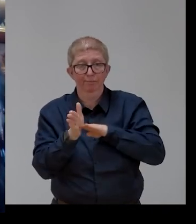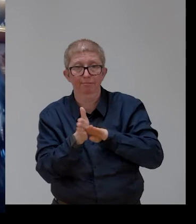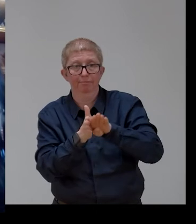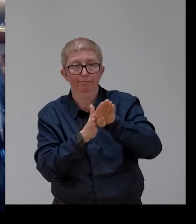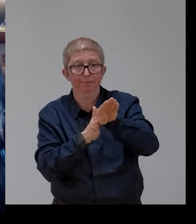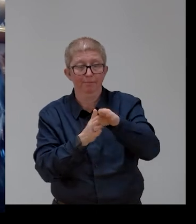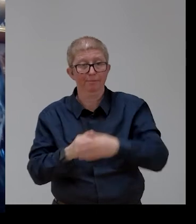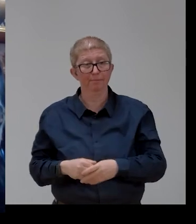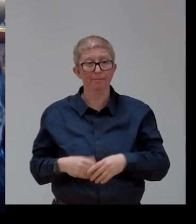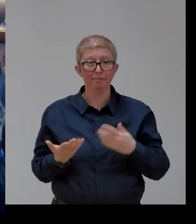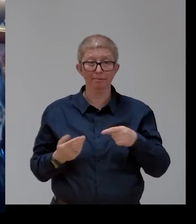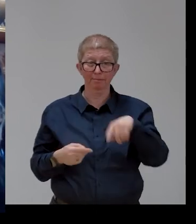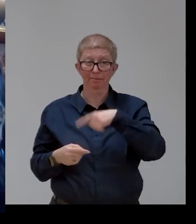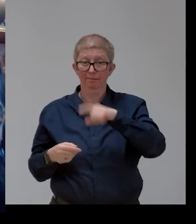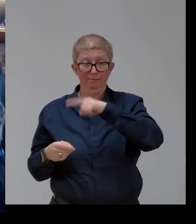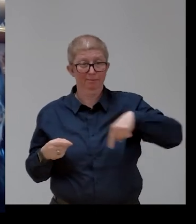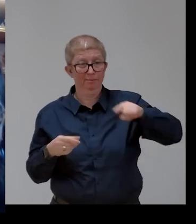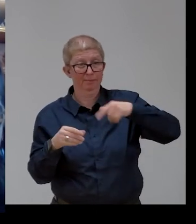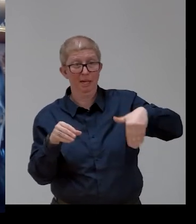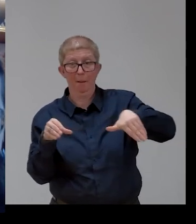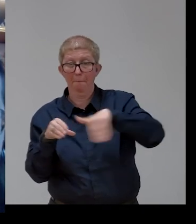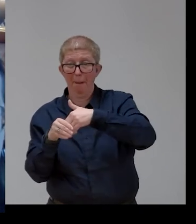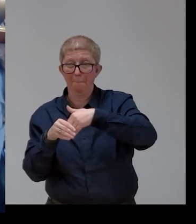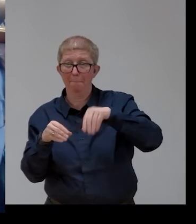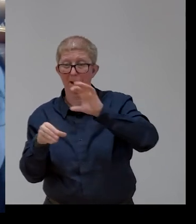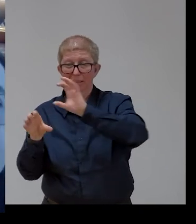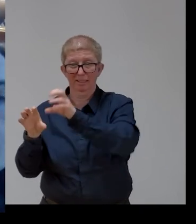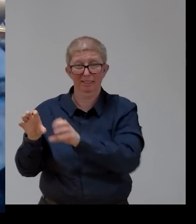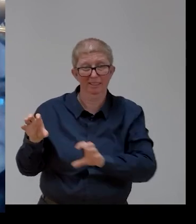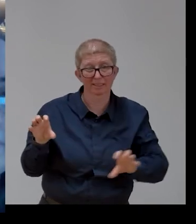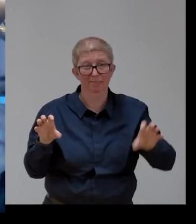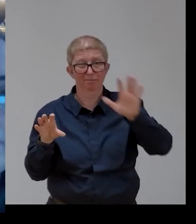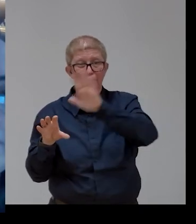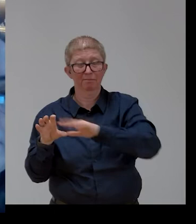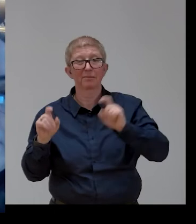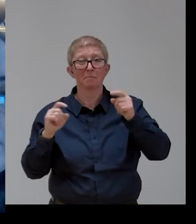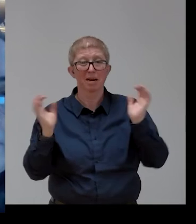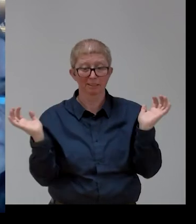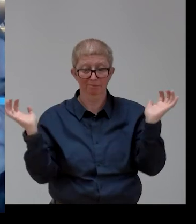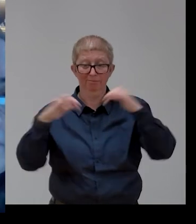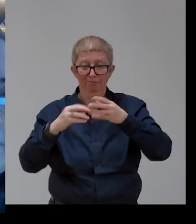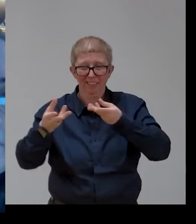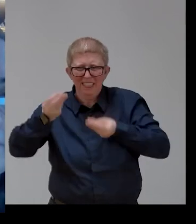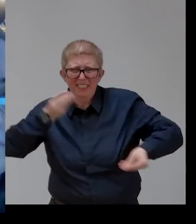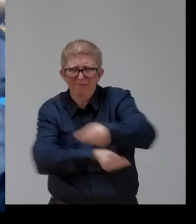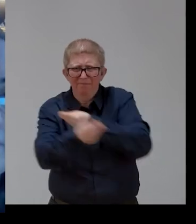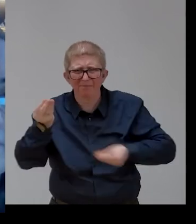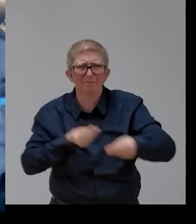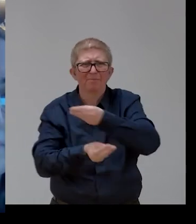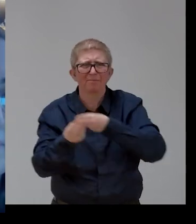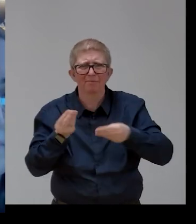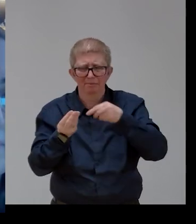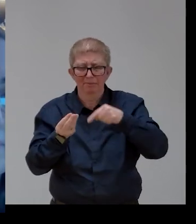the strategy in each member states. The dimension of employment is crucial. And